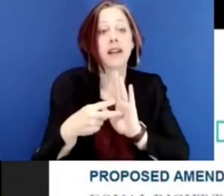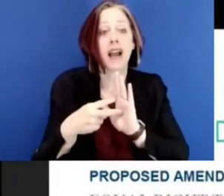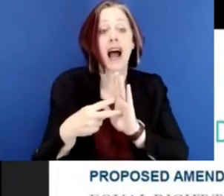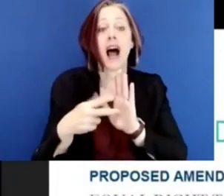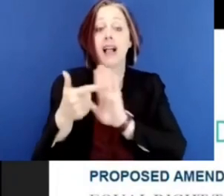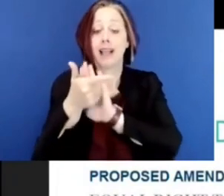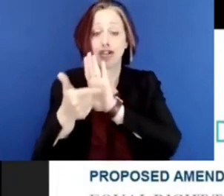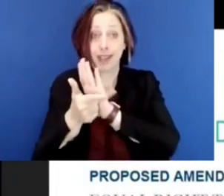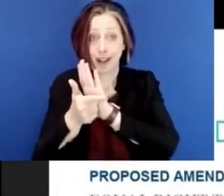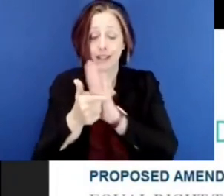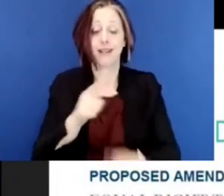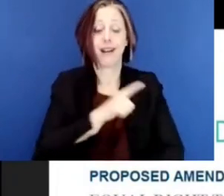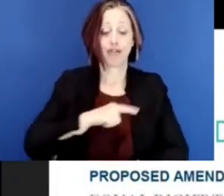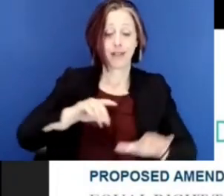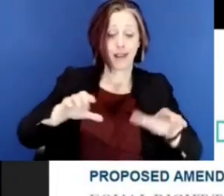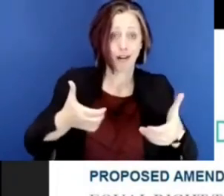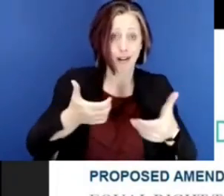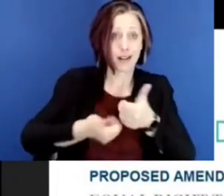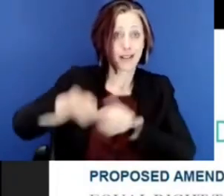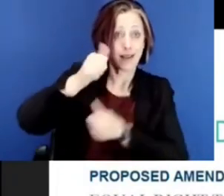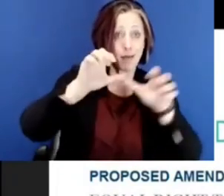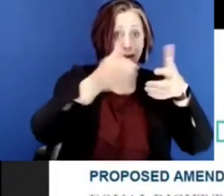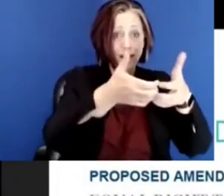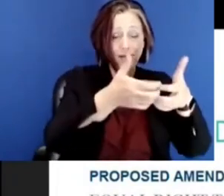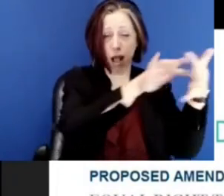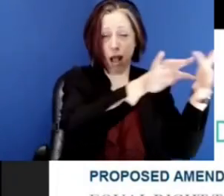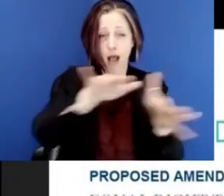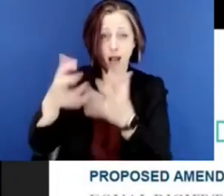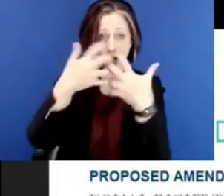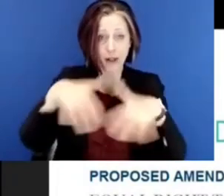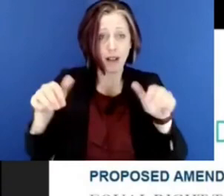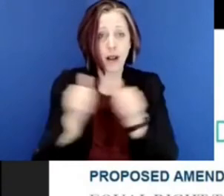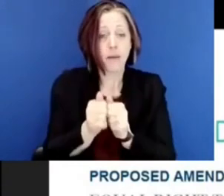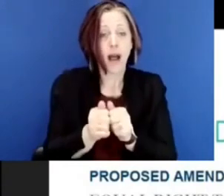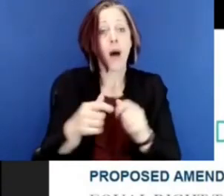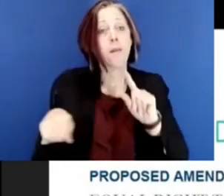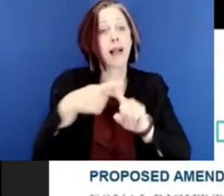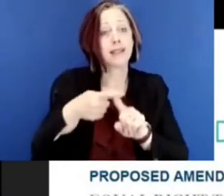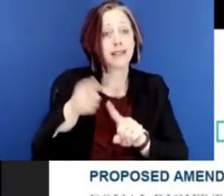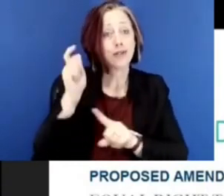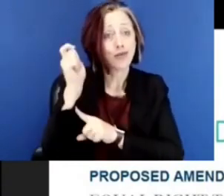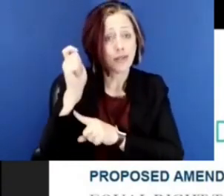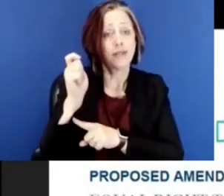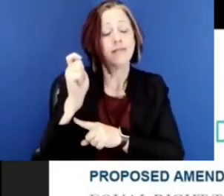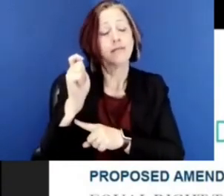responsibility, an executive branch responsibility, and a judicial branch responsibility.